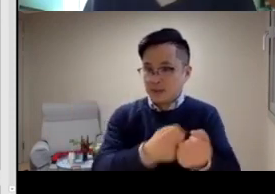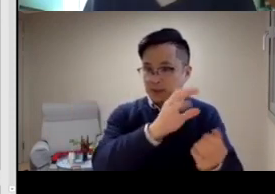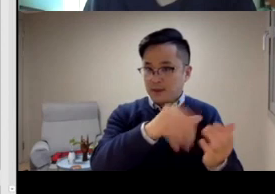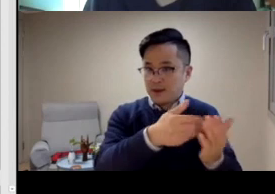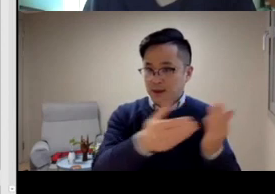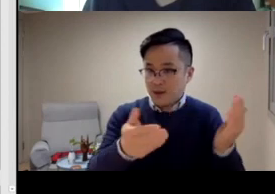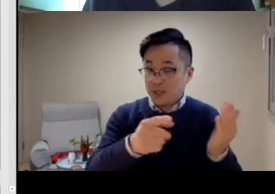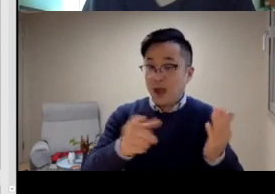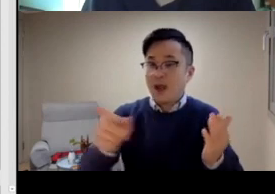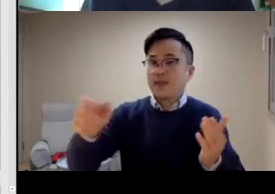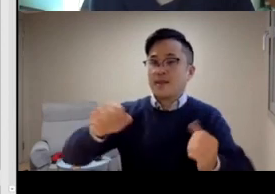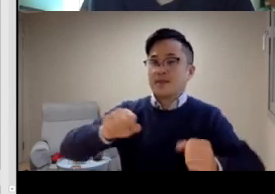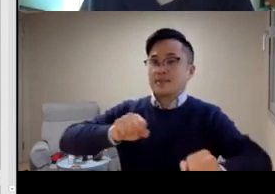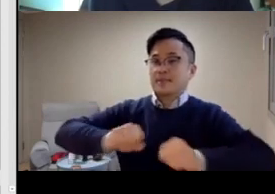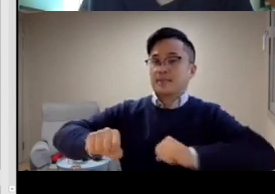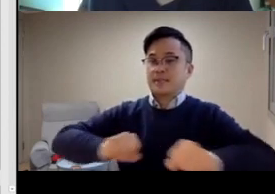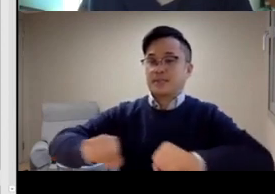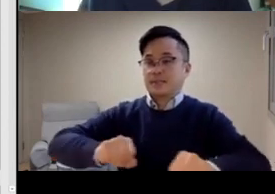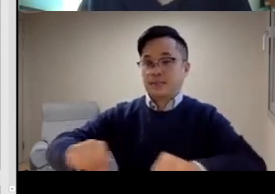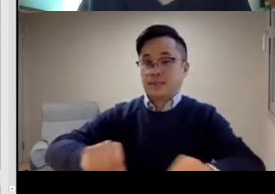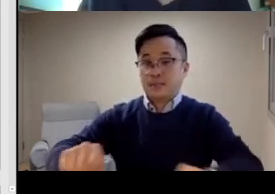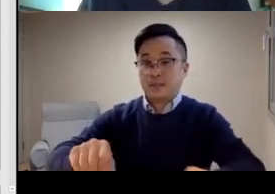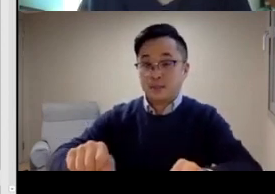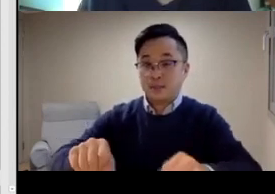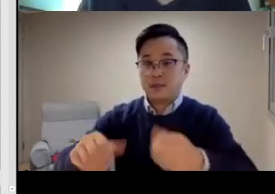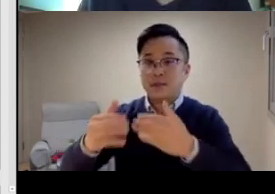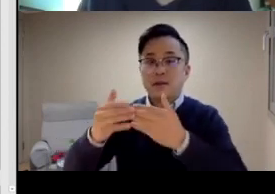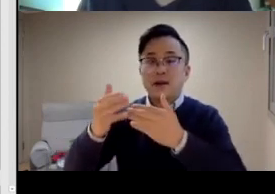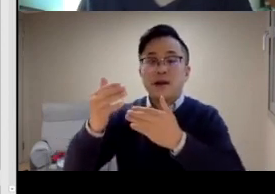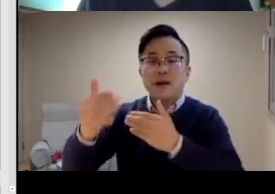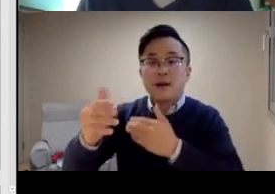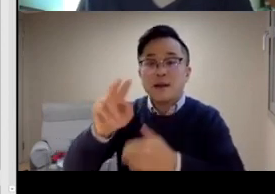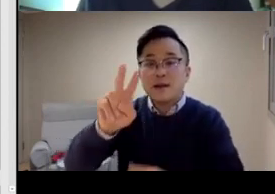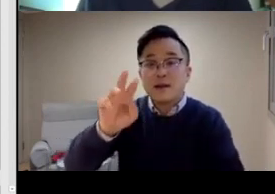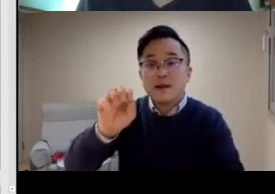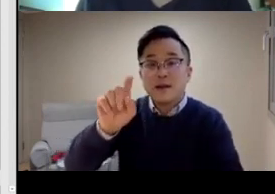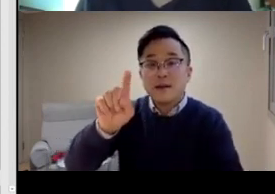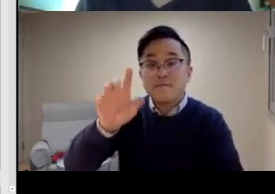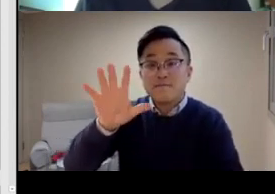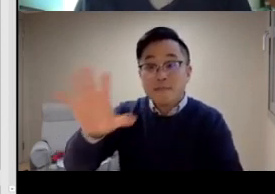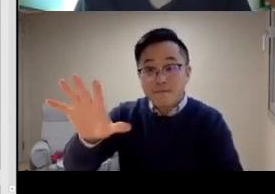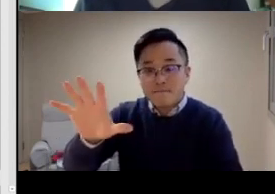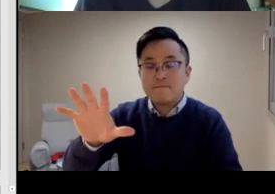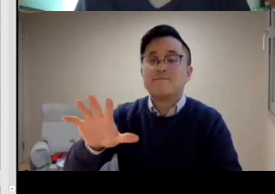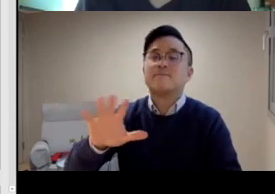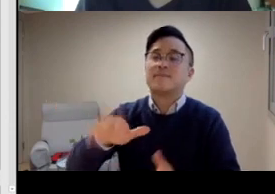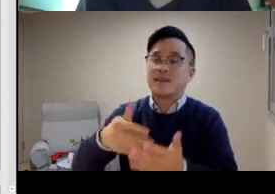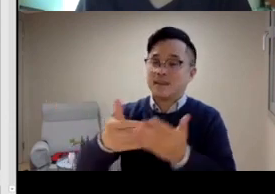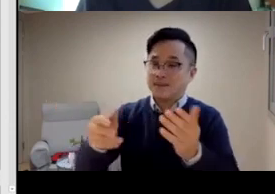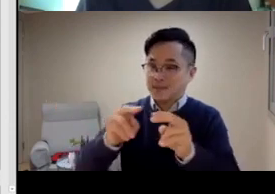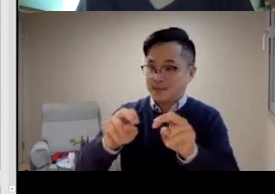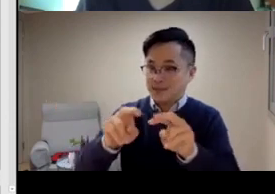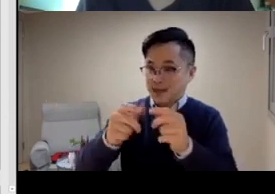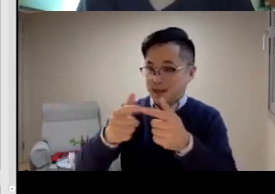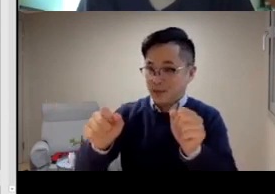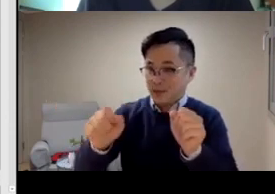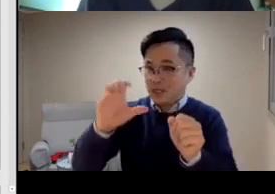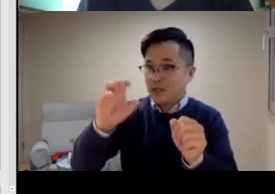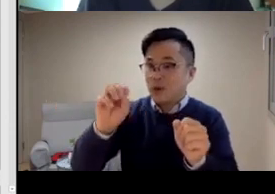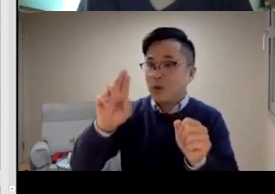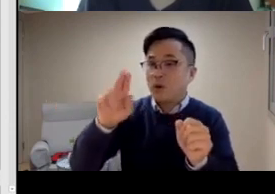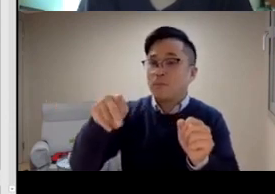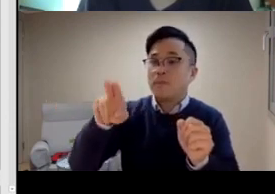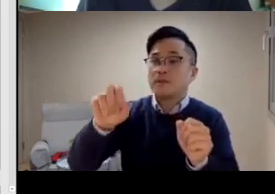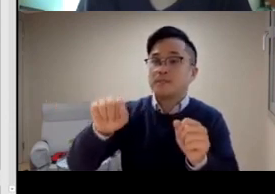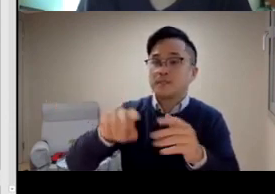become president. So she had to fulfill her promise. And we worked hard to develop the